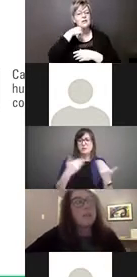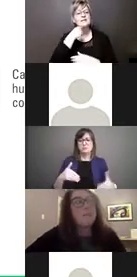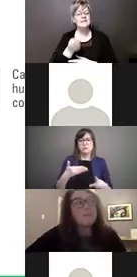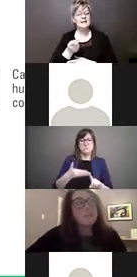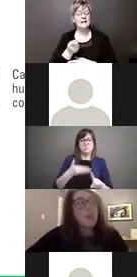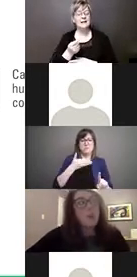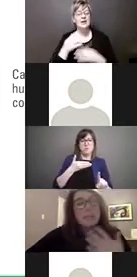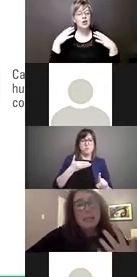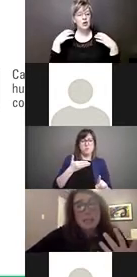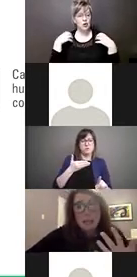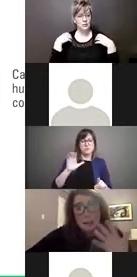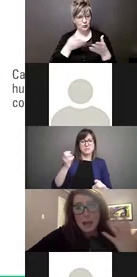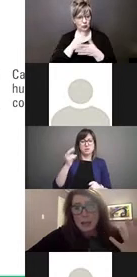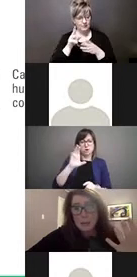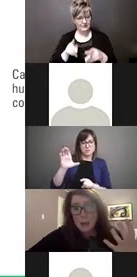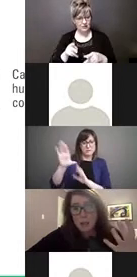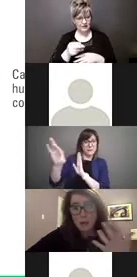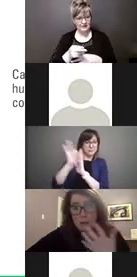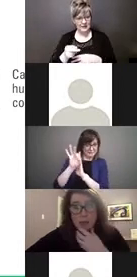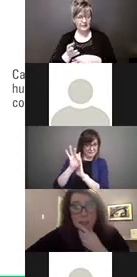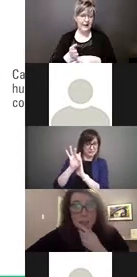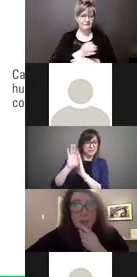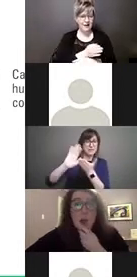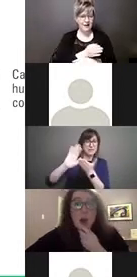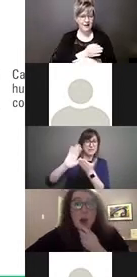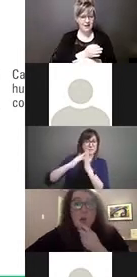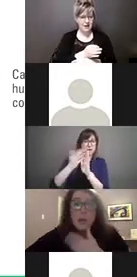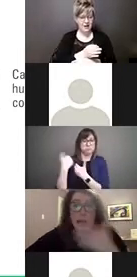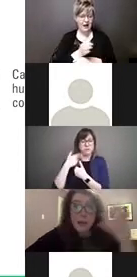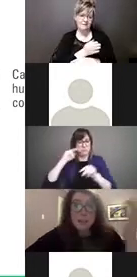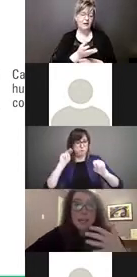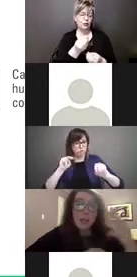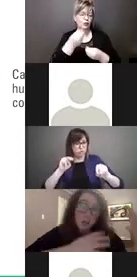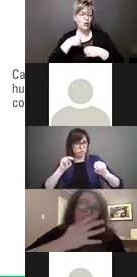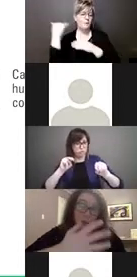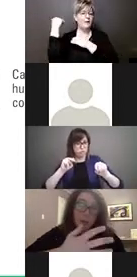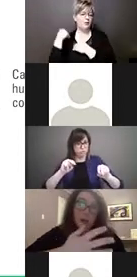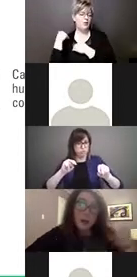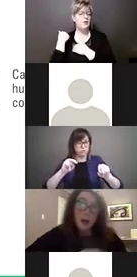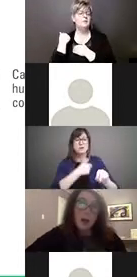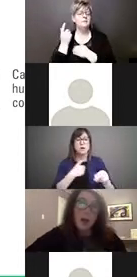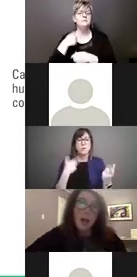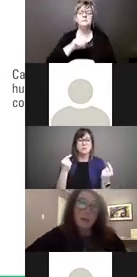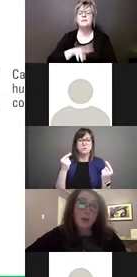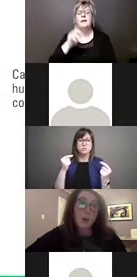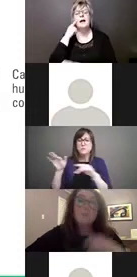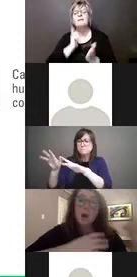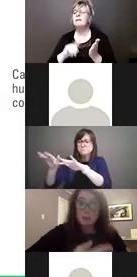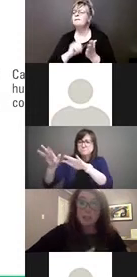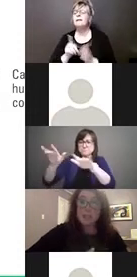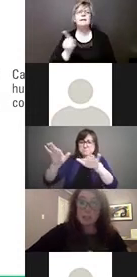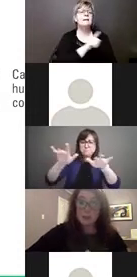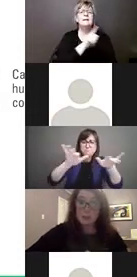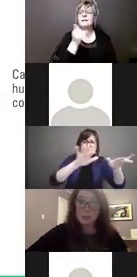Commission was designated as a monitoring mechanism. We had taken a look out there at what